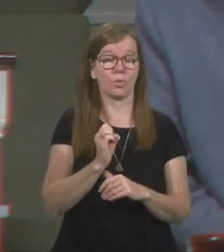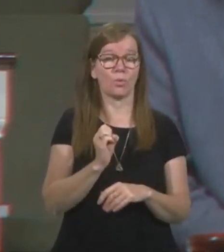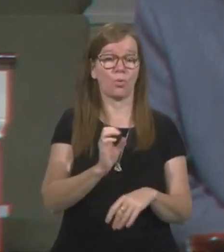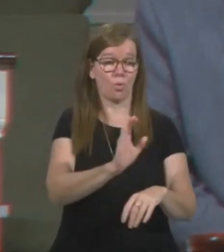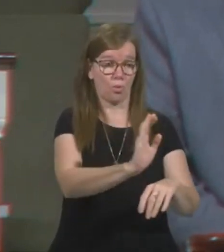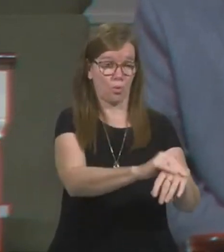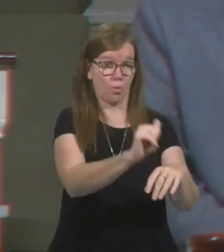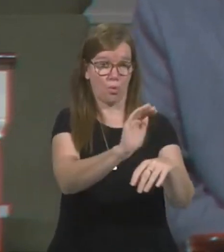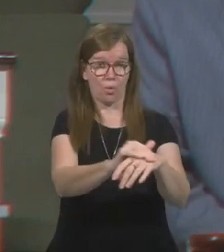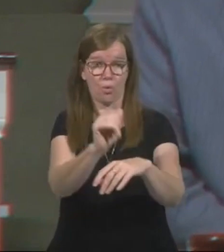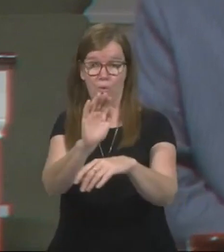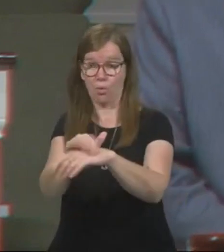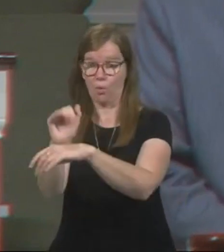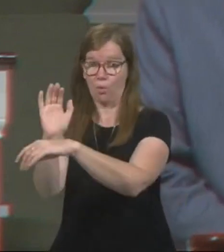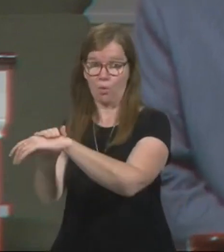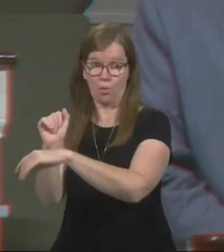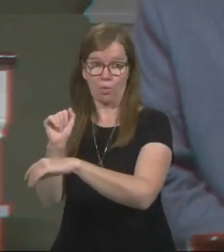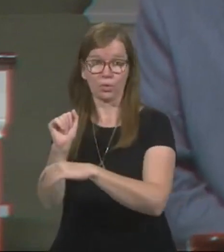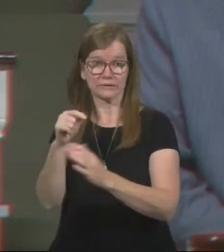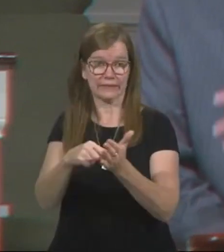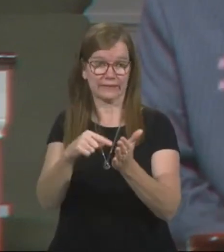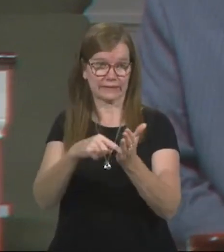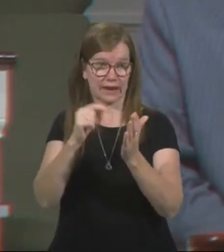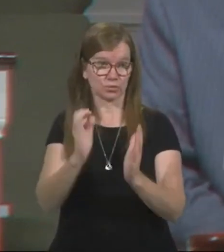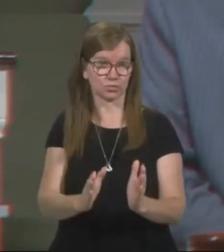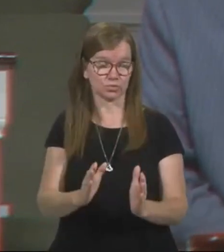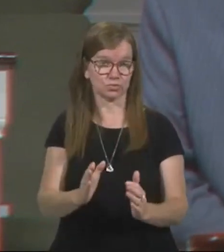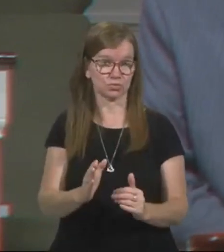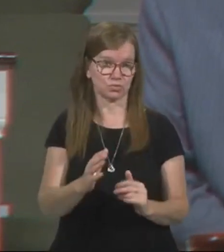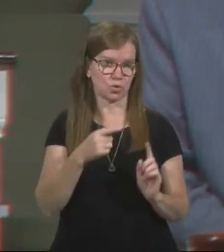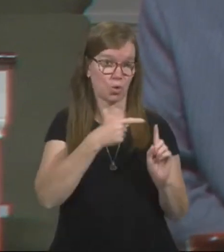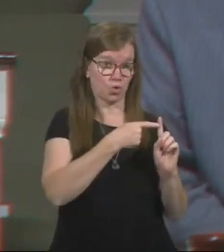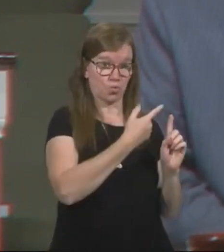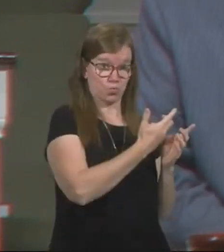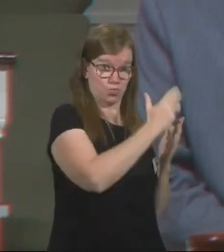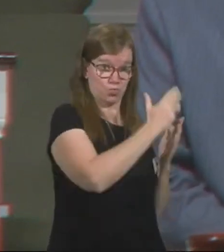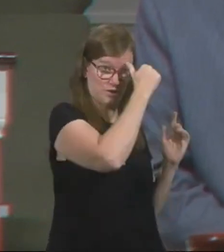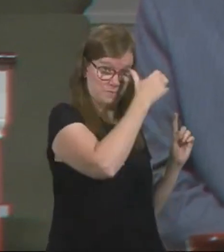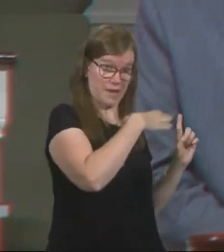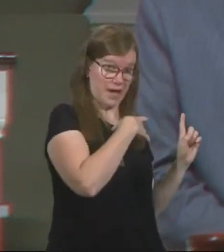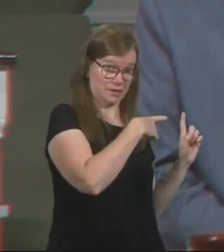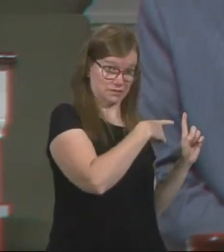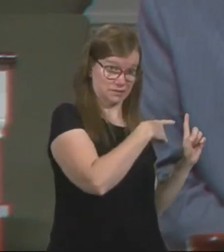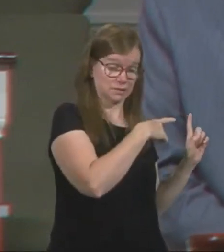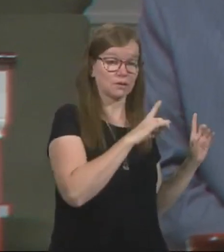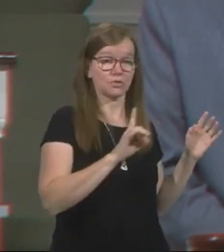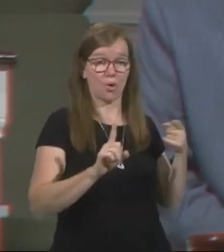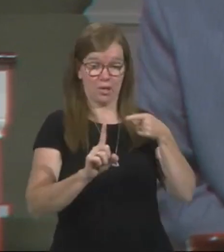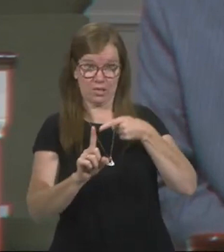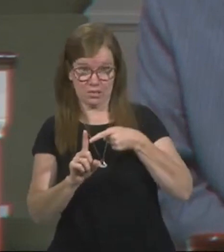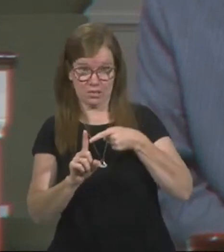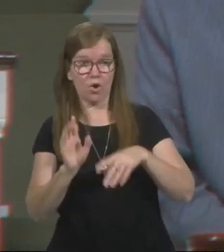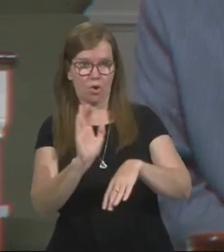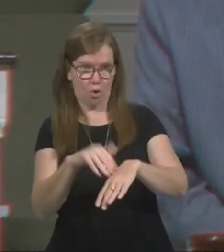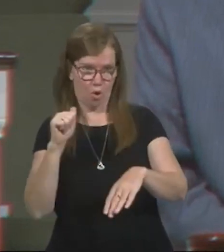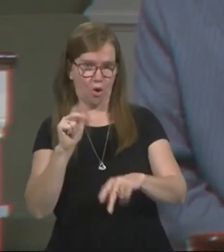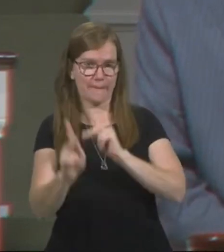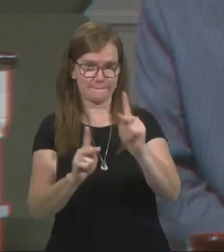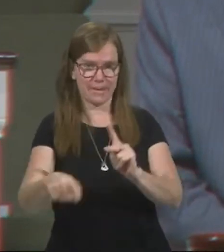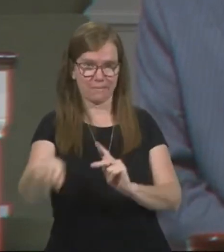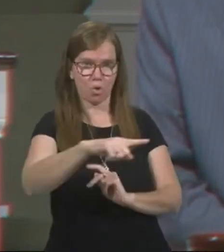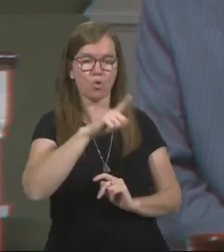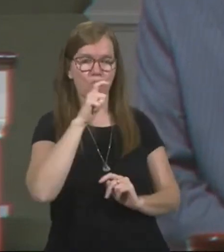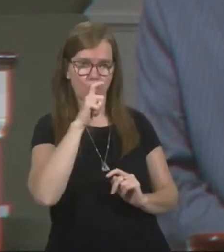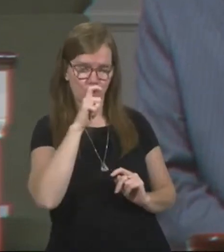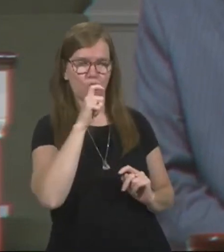every one of his Lord's debtors. So the rich man, he called people that owed his boss money unto him. And